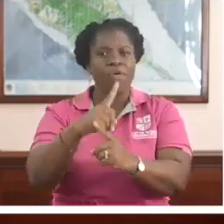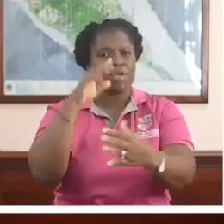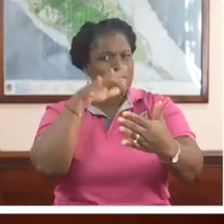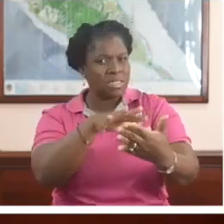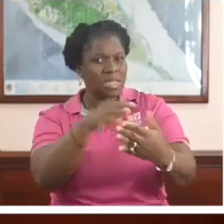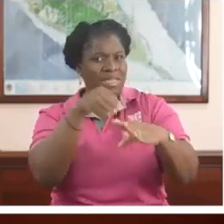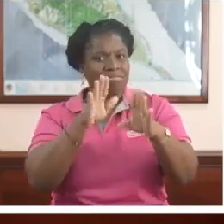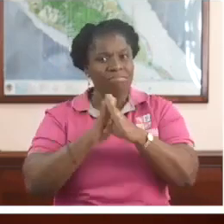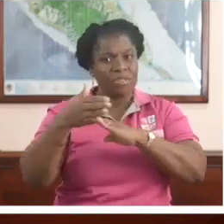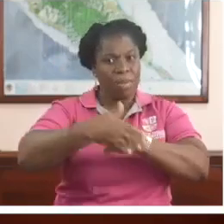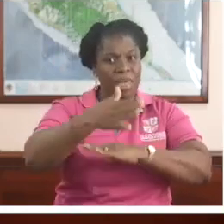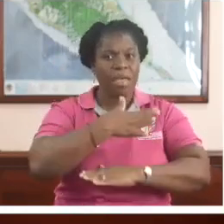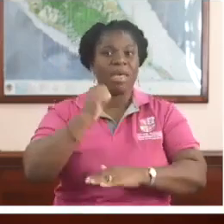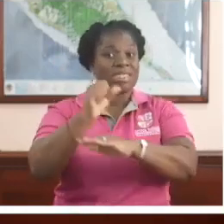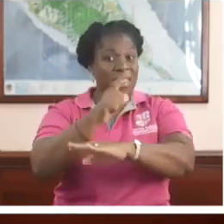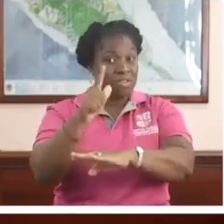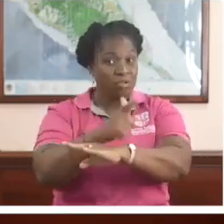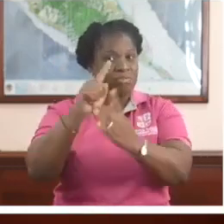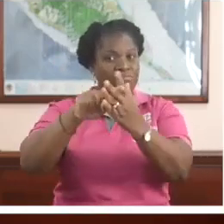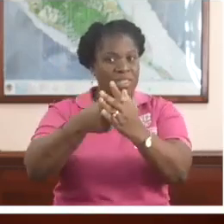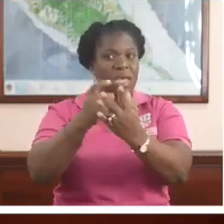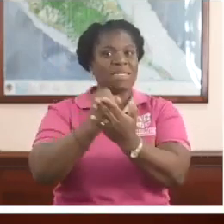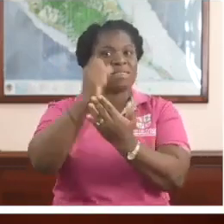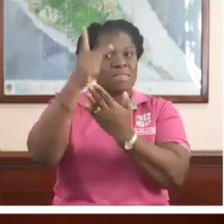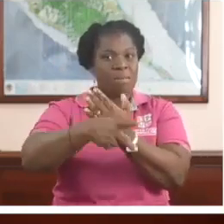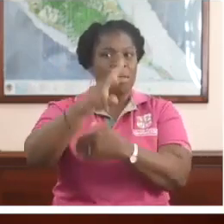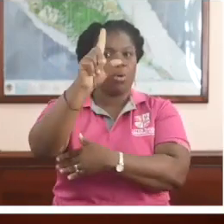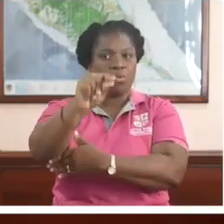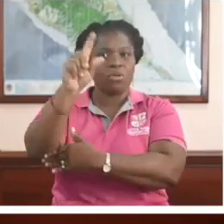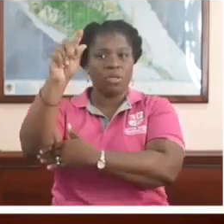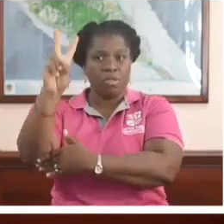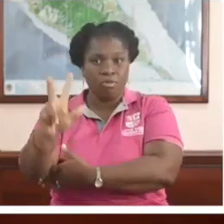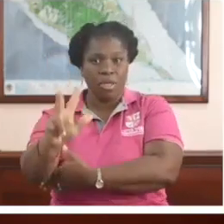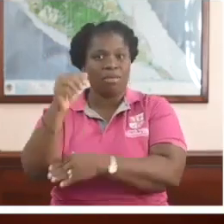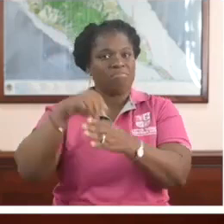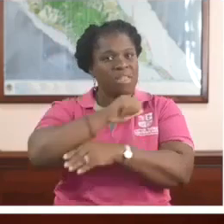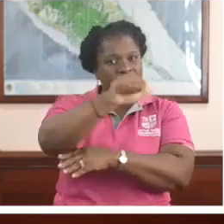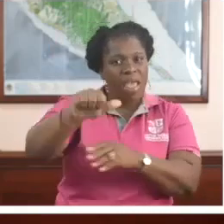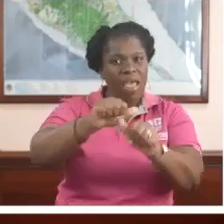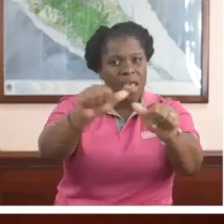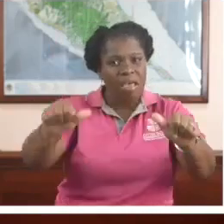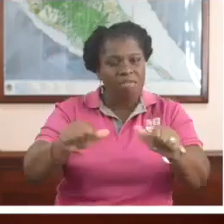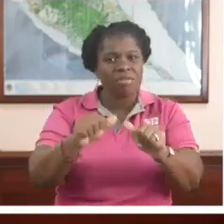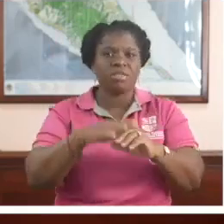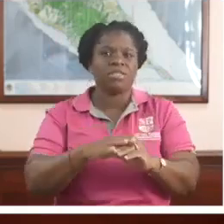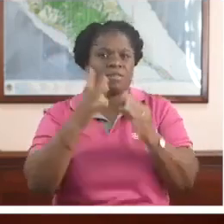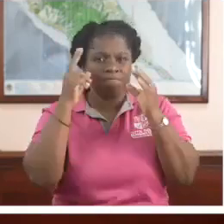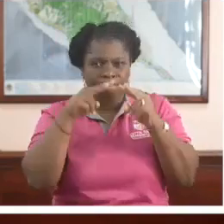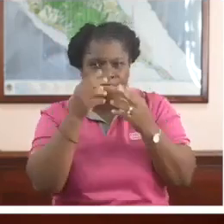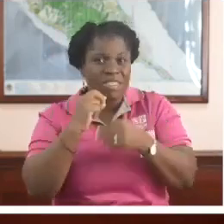total of eight nurses have applied for enrollment in specialty training in Jamaica and St. Lucia, commencing September